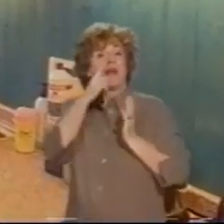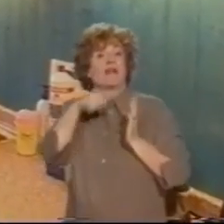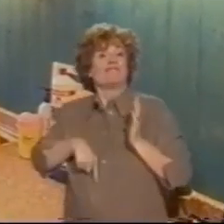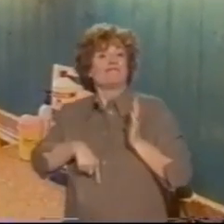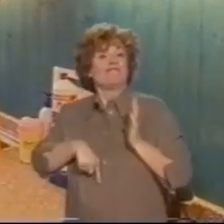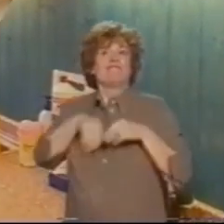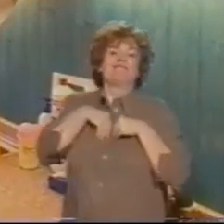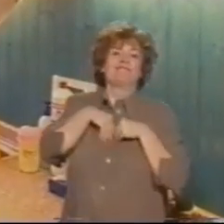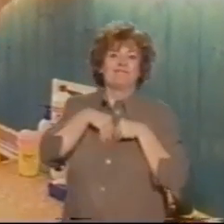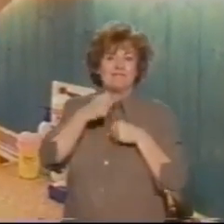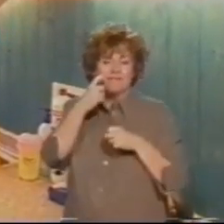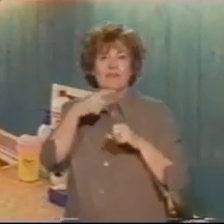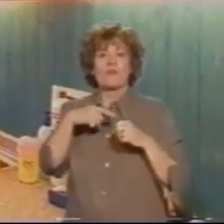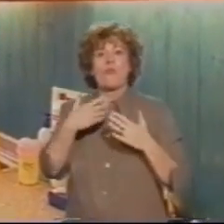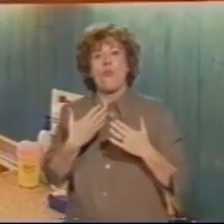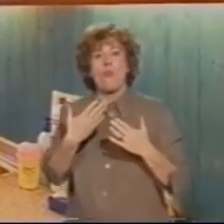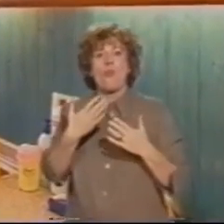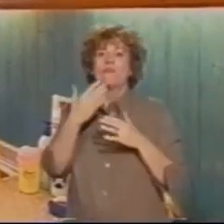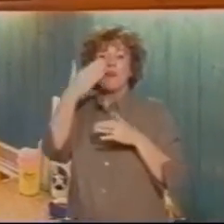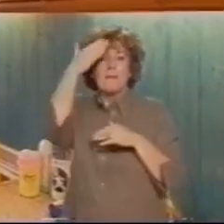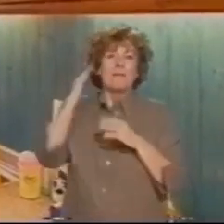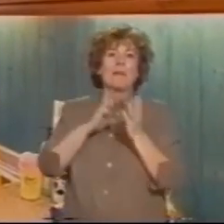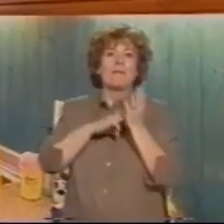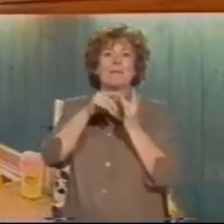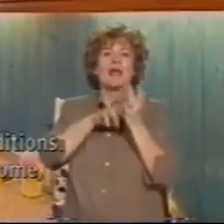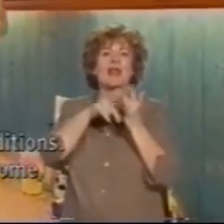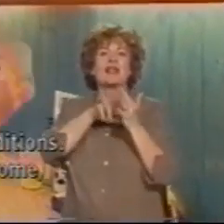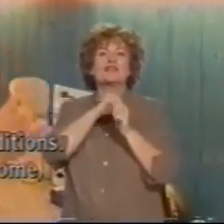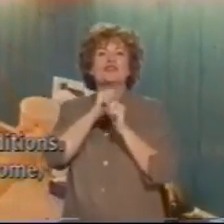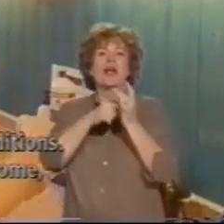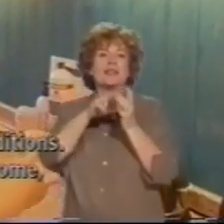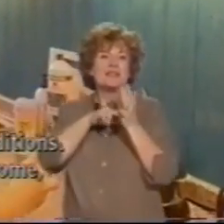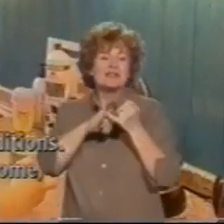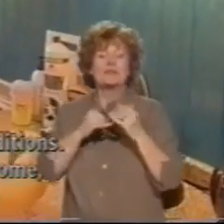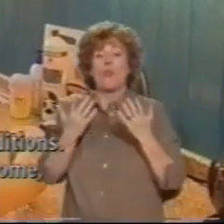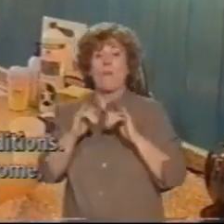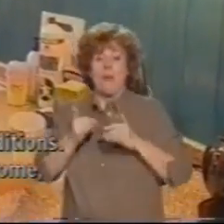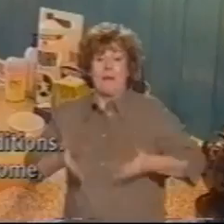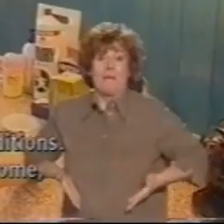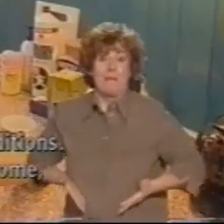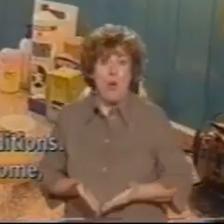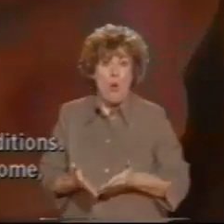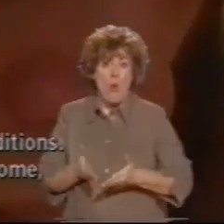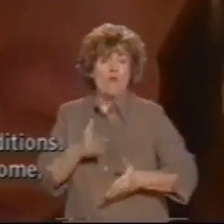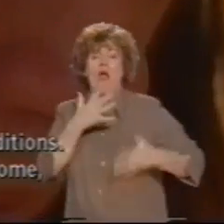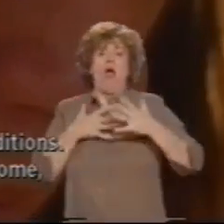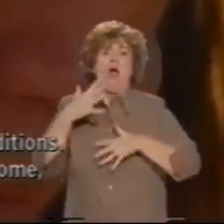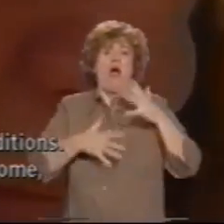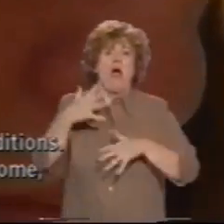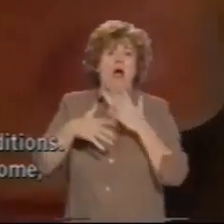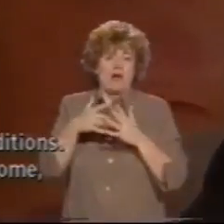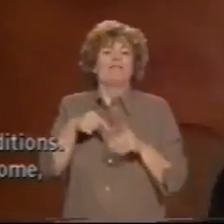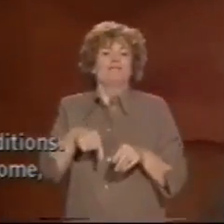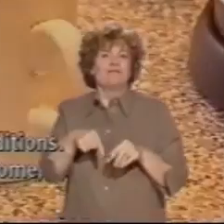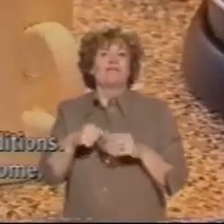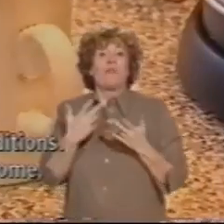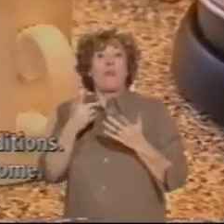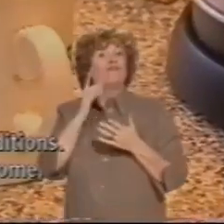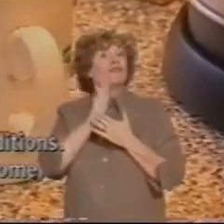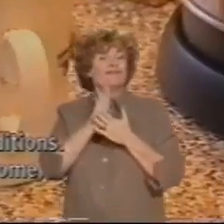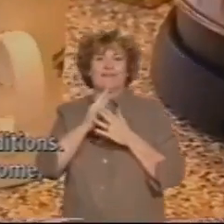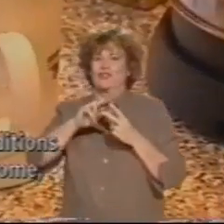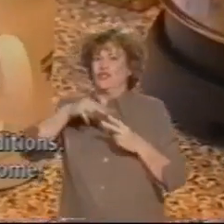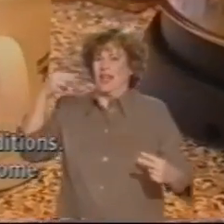birth, also accident, injury. But there's also genetic conditions, one of them,